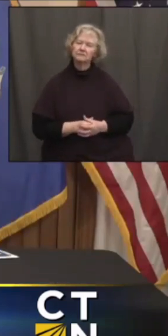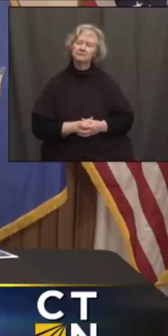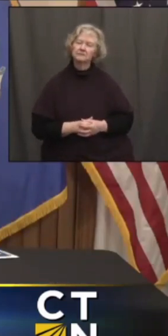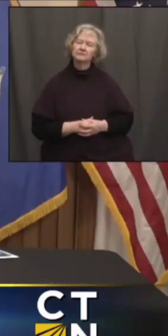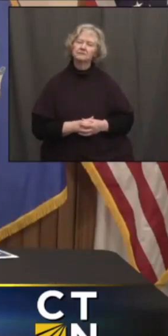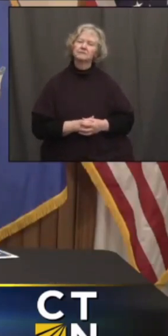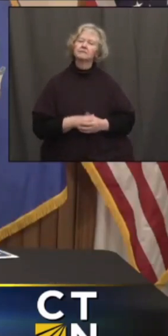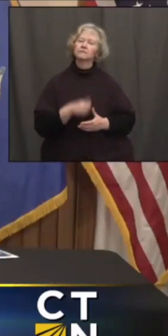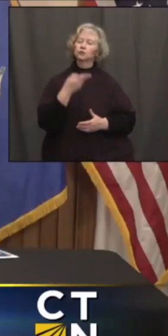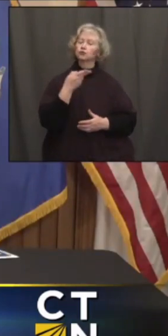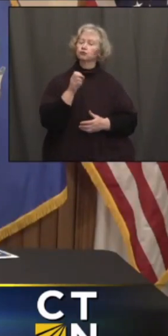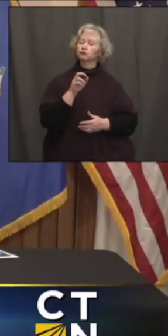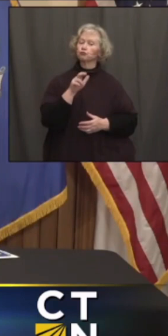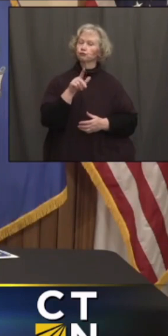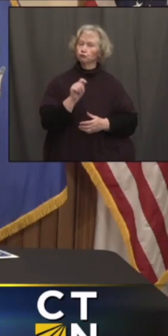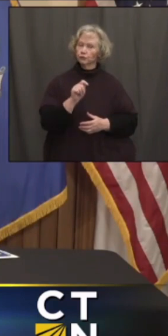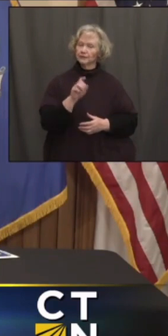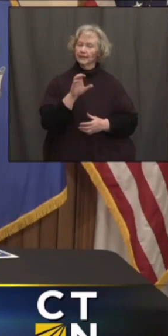Hearst, Connecticut Media.